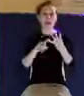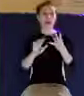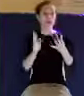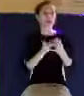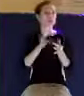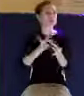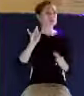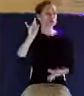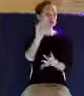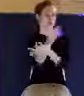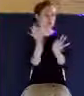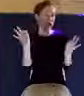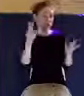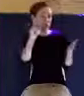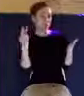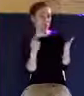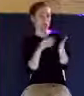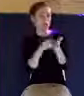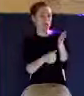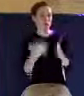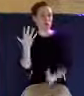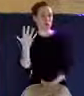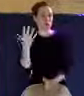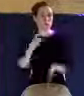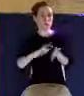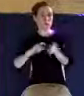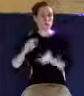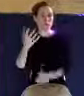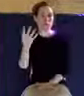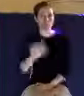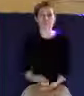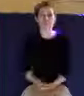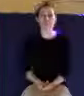again in chapter 5. Look down at verse number 4.